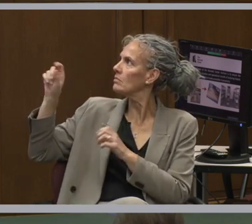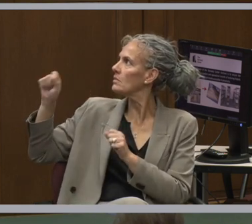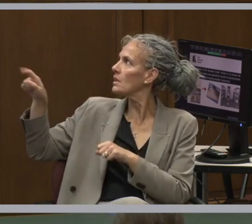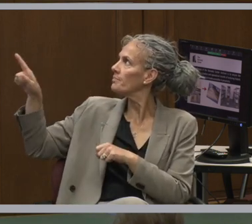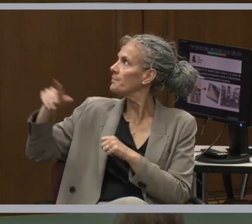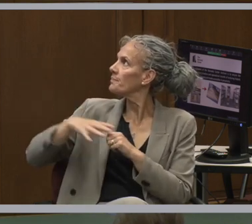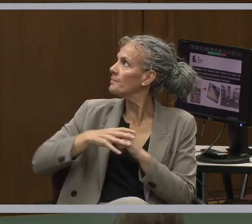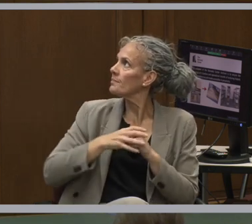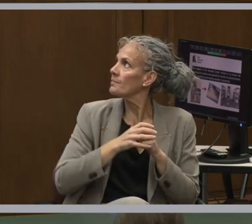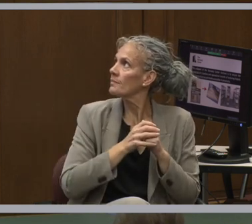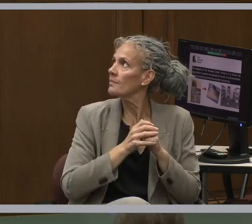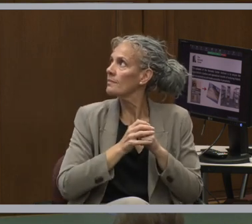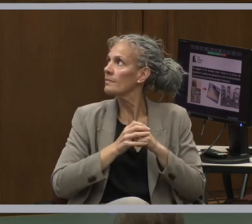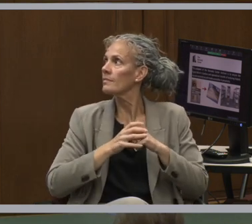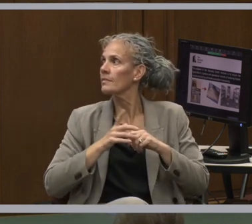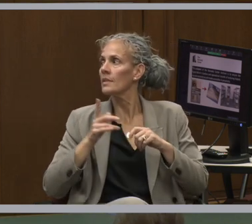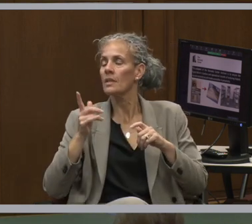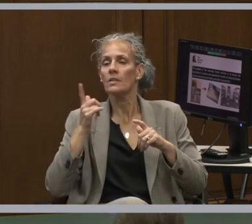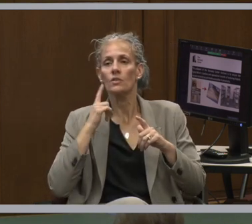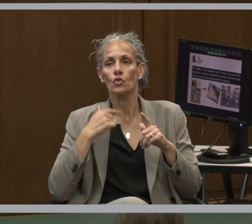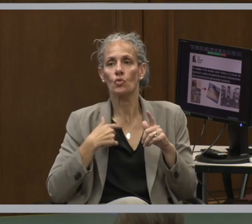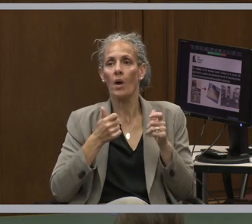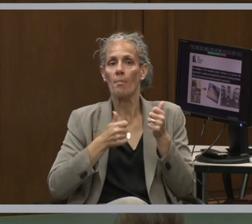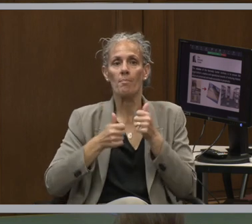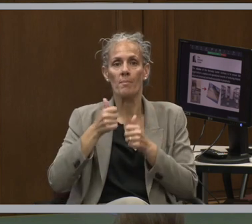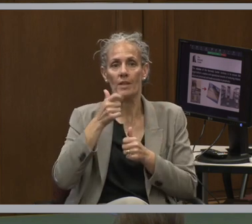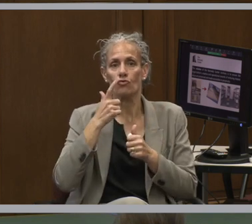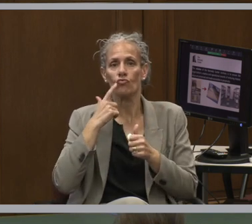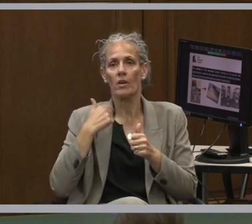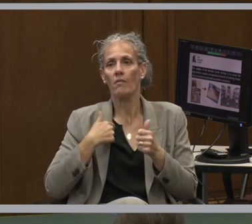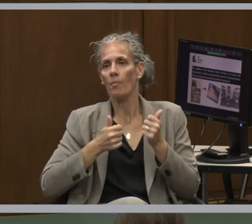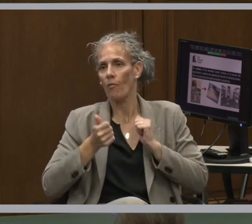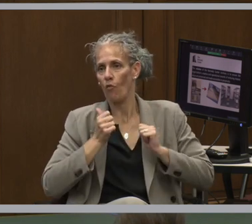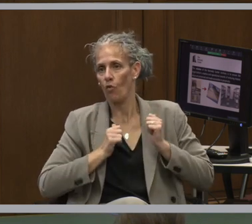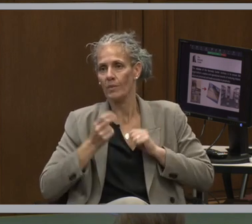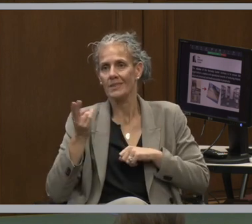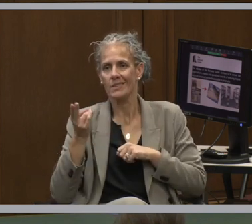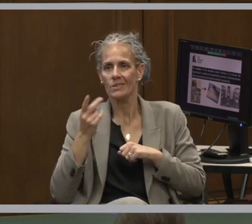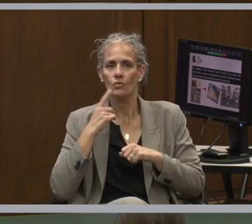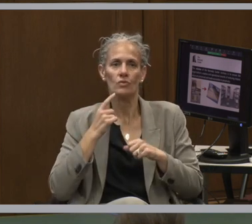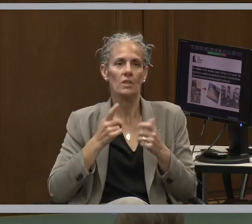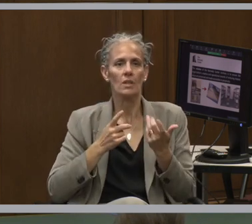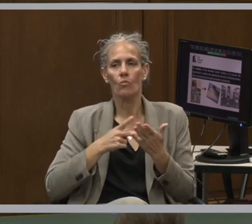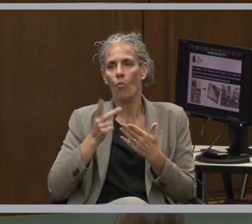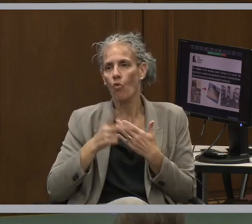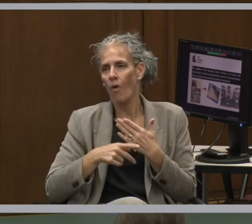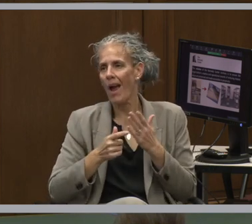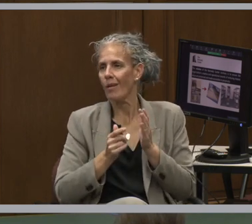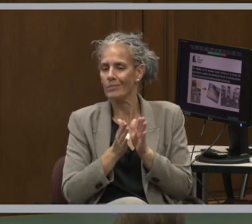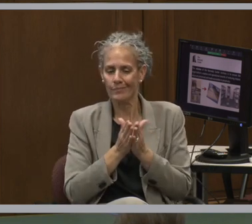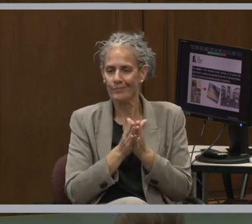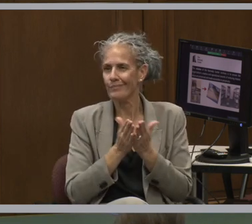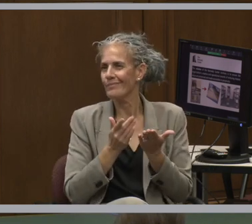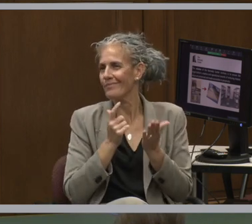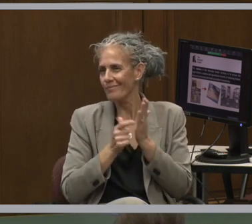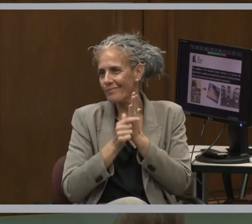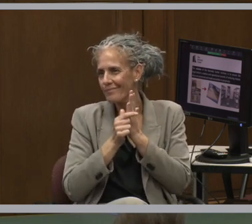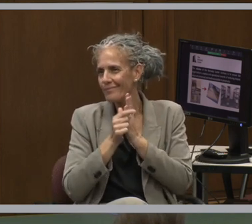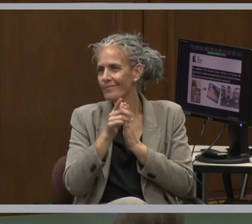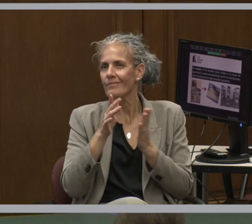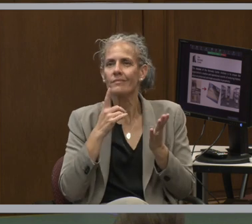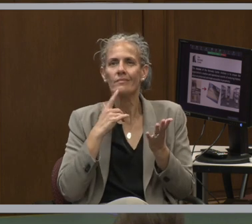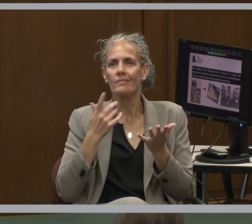collect the center's administrative and performance history. So programs, photos, some ephemera, some AV,